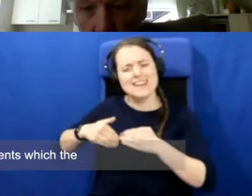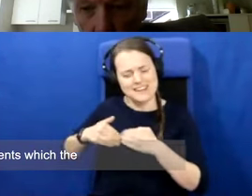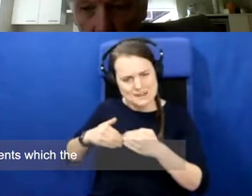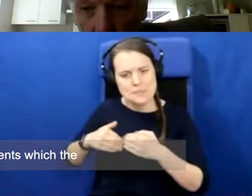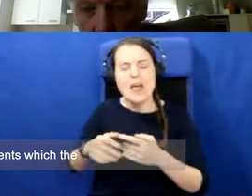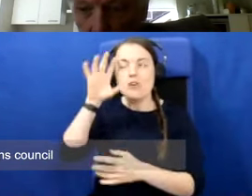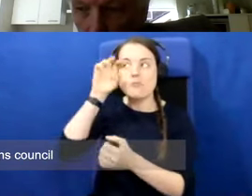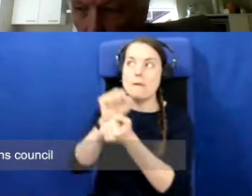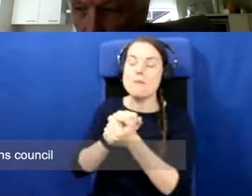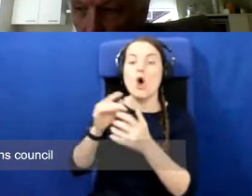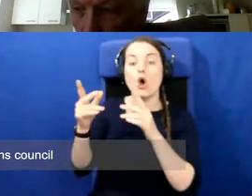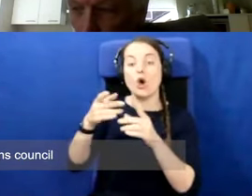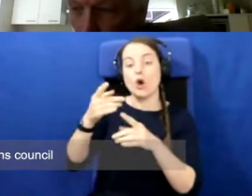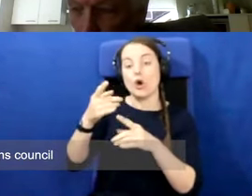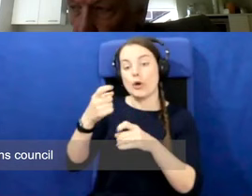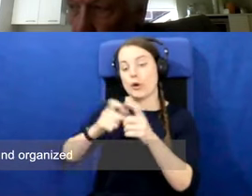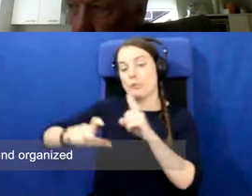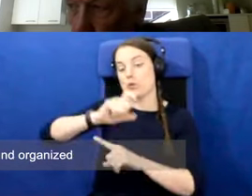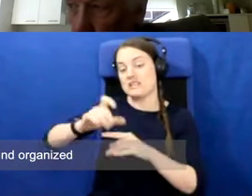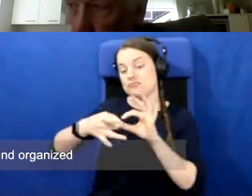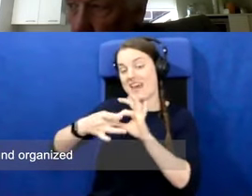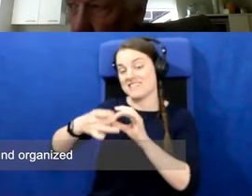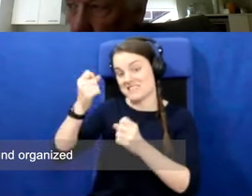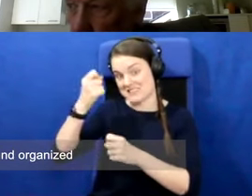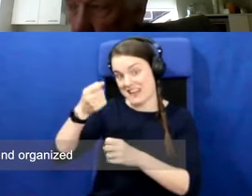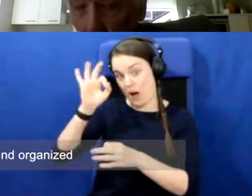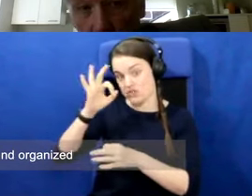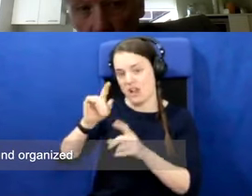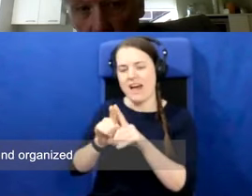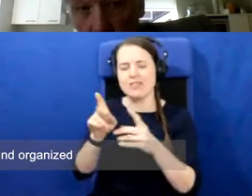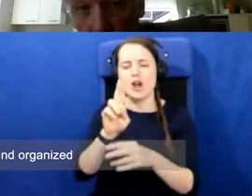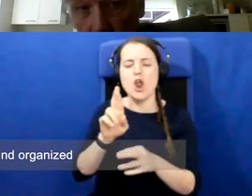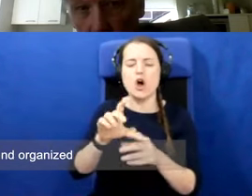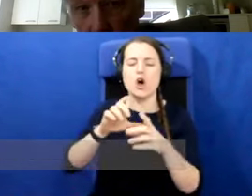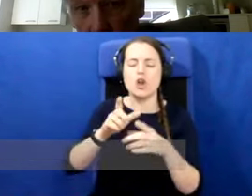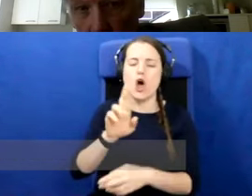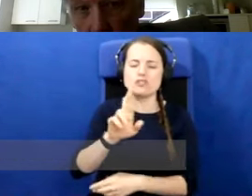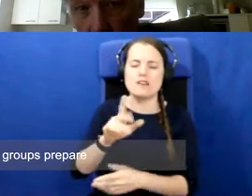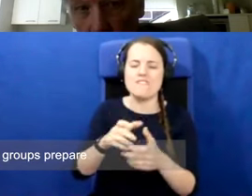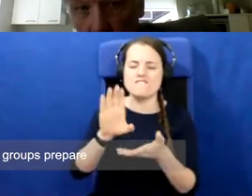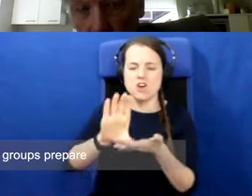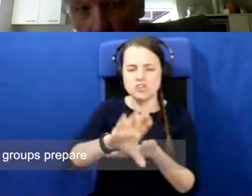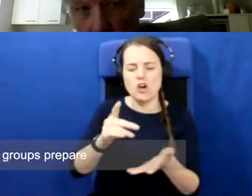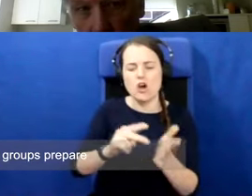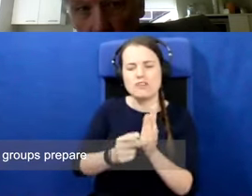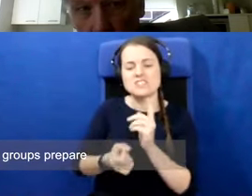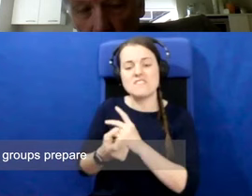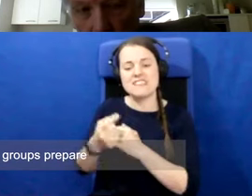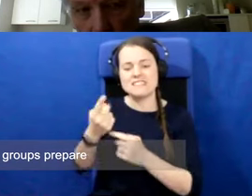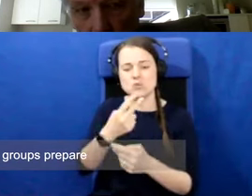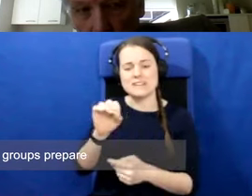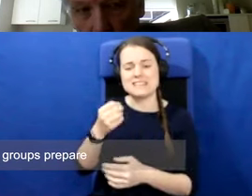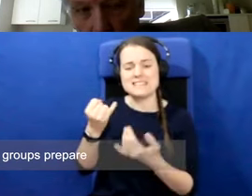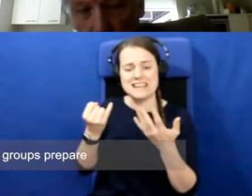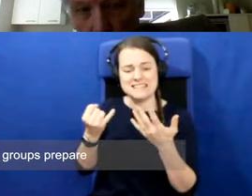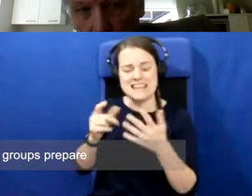Community Relations Council and Heritage Lottery Fund organized around 2016 to help community groups prepare